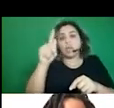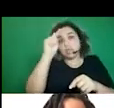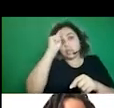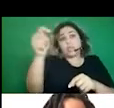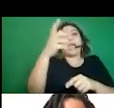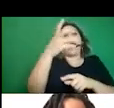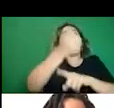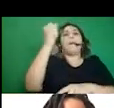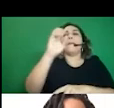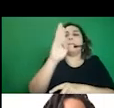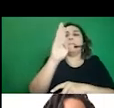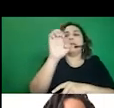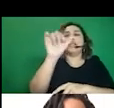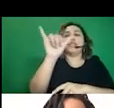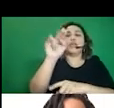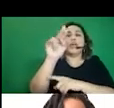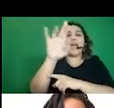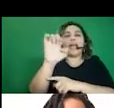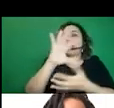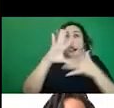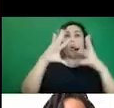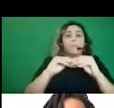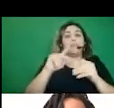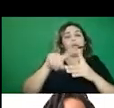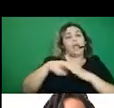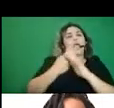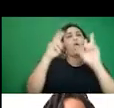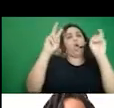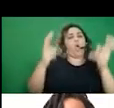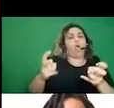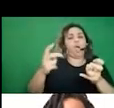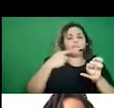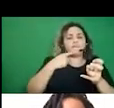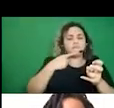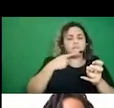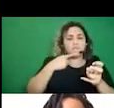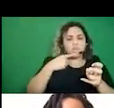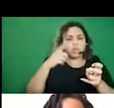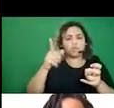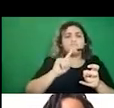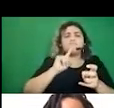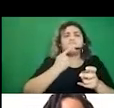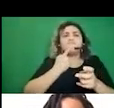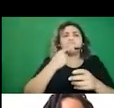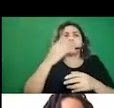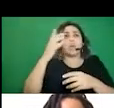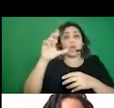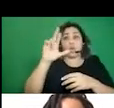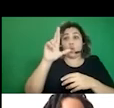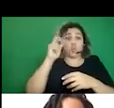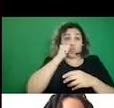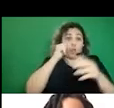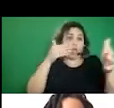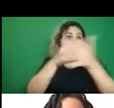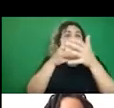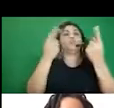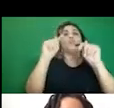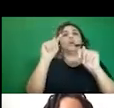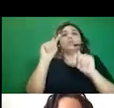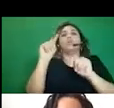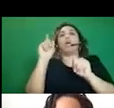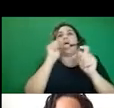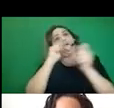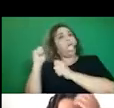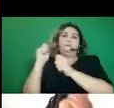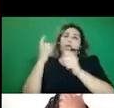and a quote from Toni Morrison, the function, the very serious function of racism is distraction. Oh,